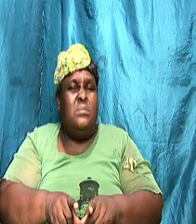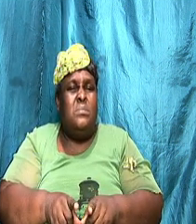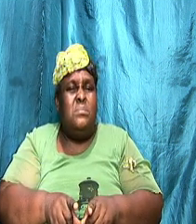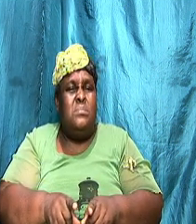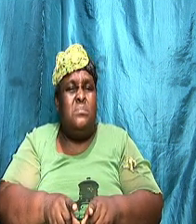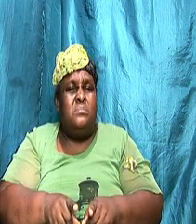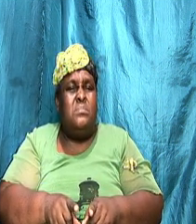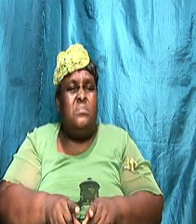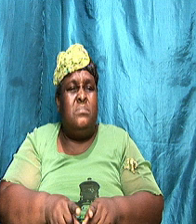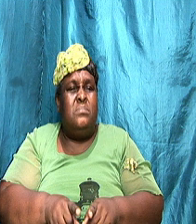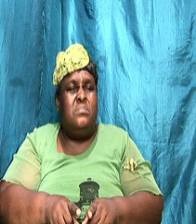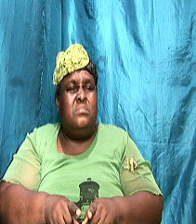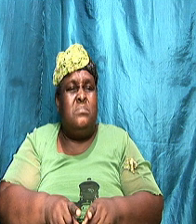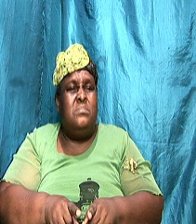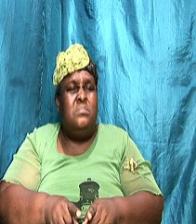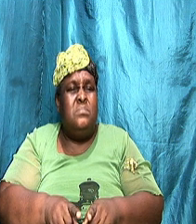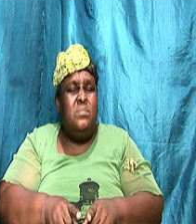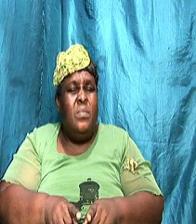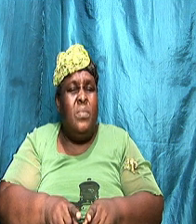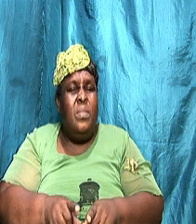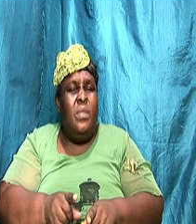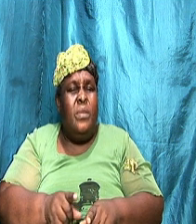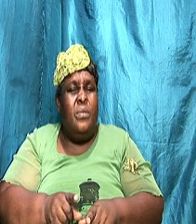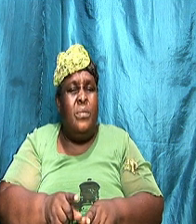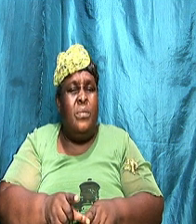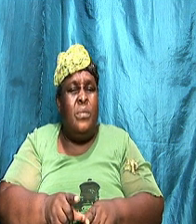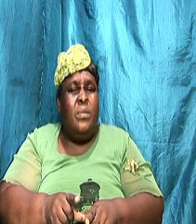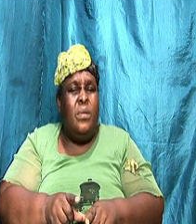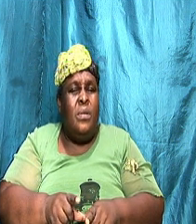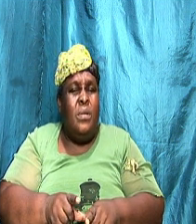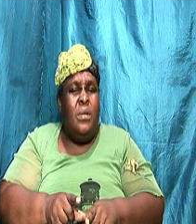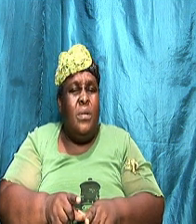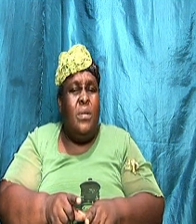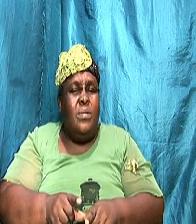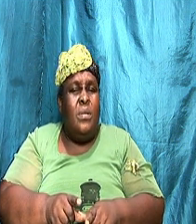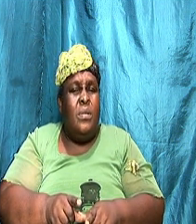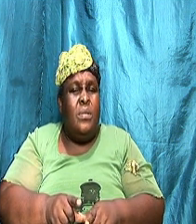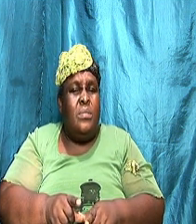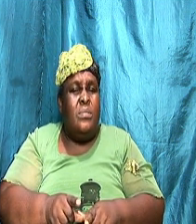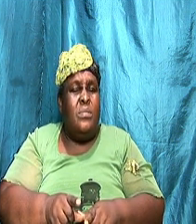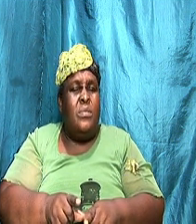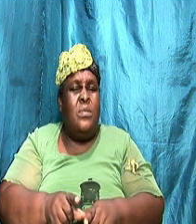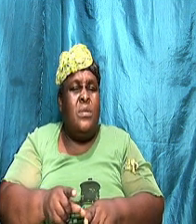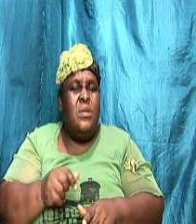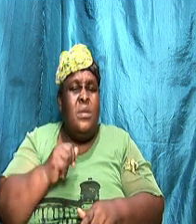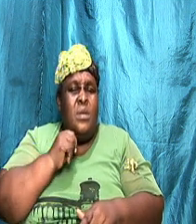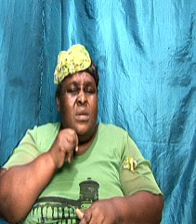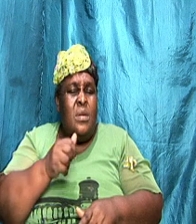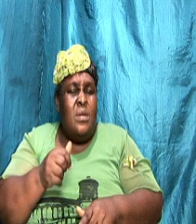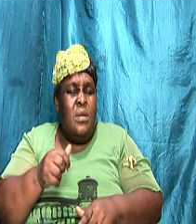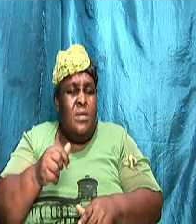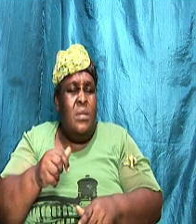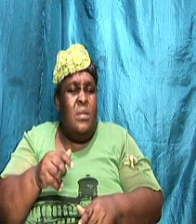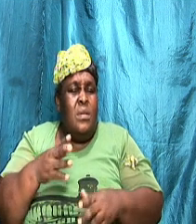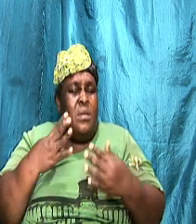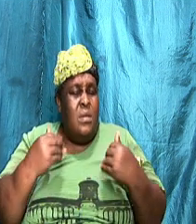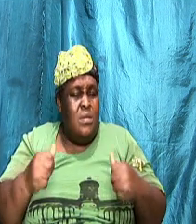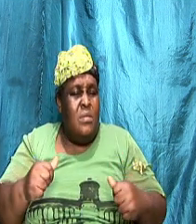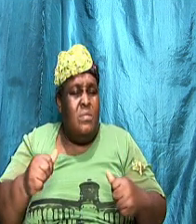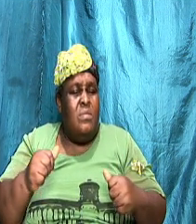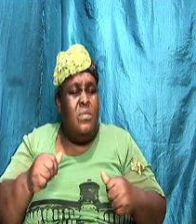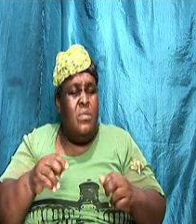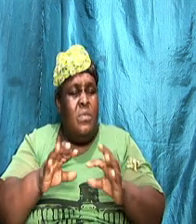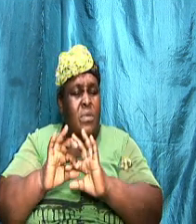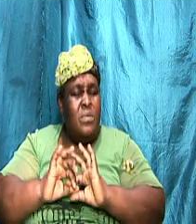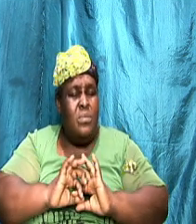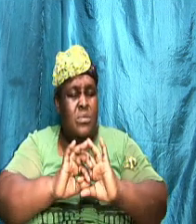will determine the health of our marriage the health of our relationship keep going